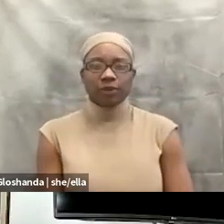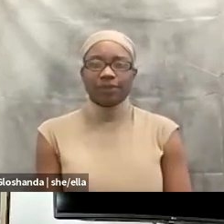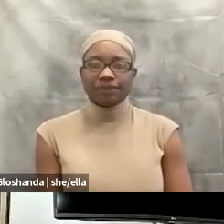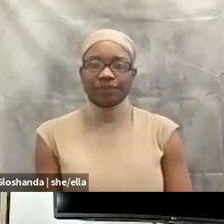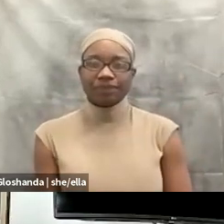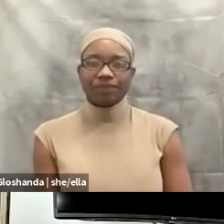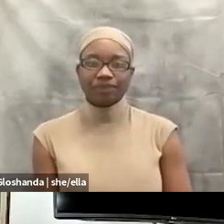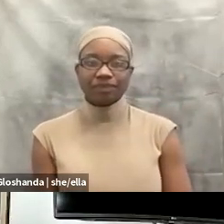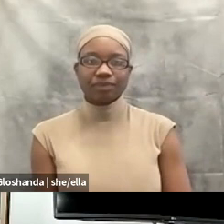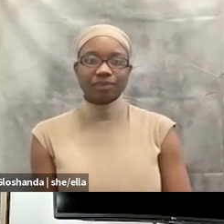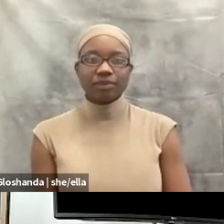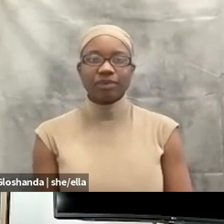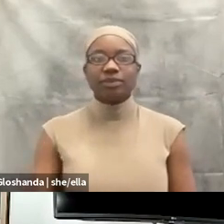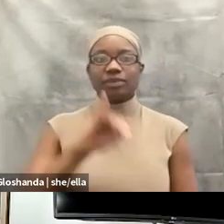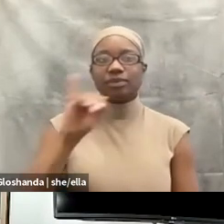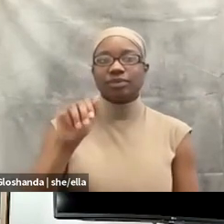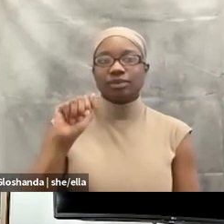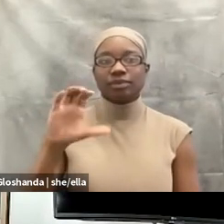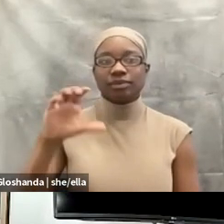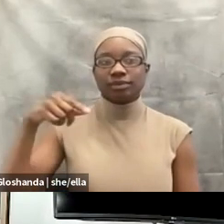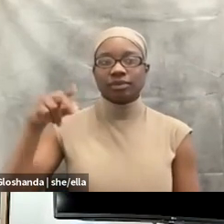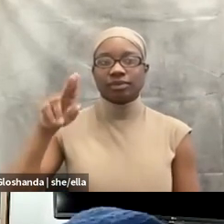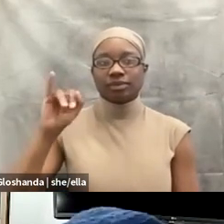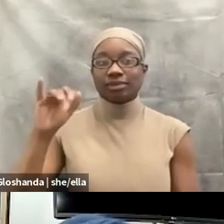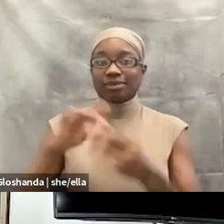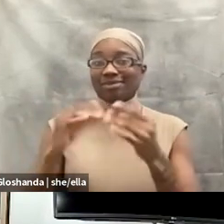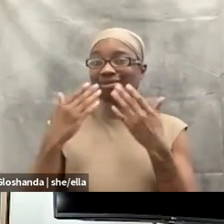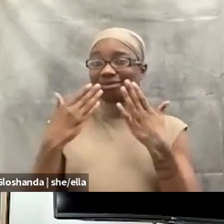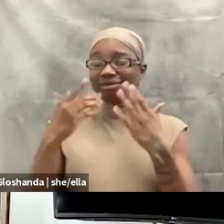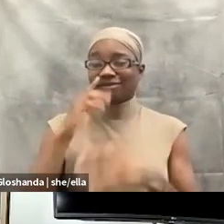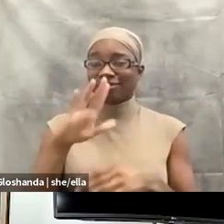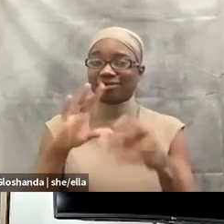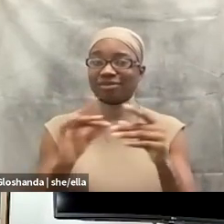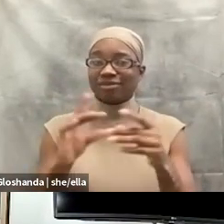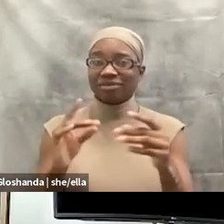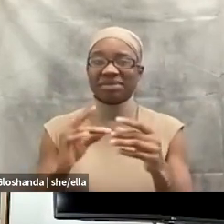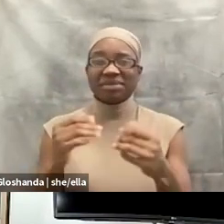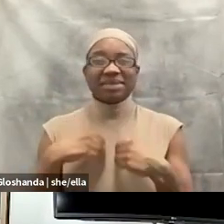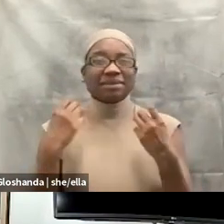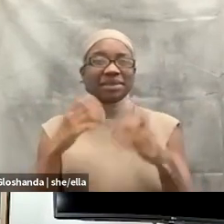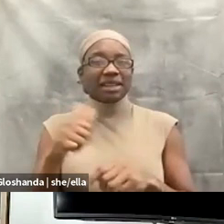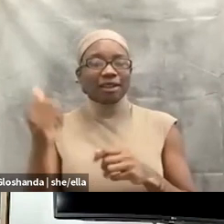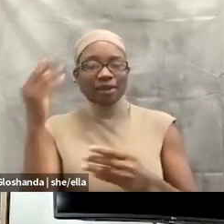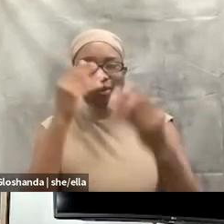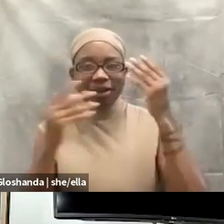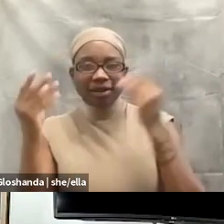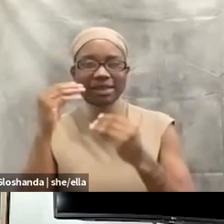Yeah. Thank you for raising that. Um, so many other thoughts and questions. Um, but I really want to get